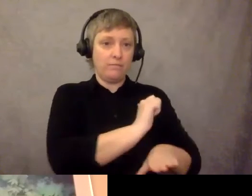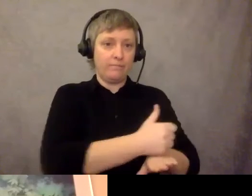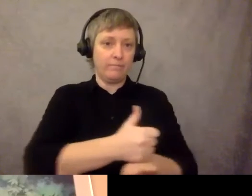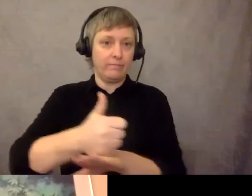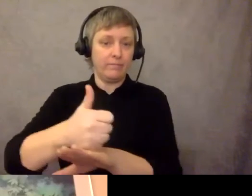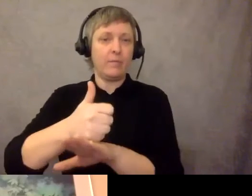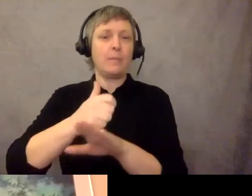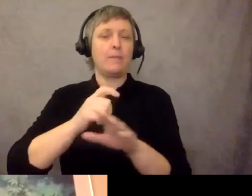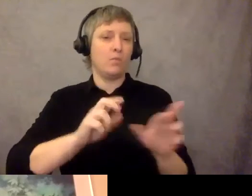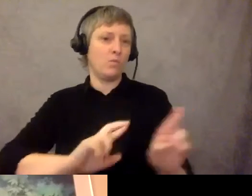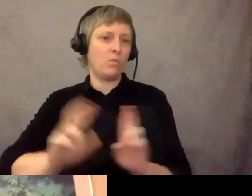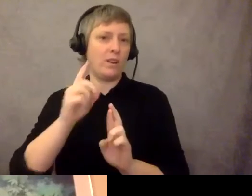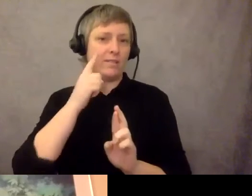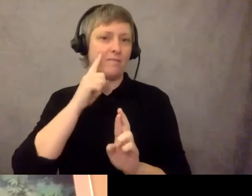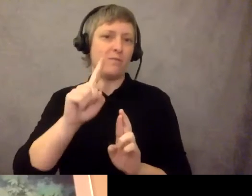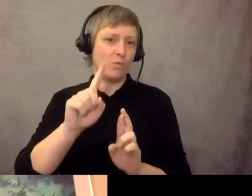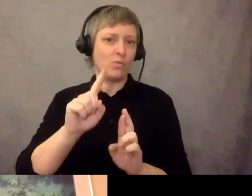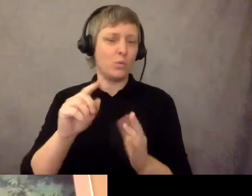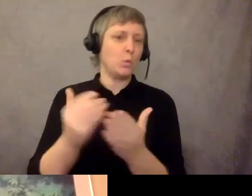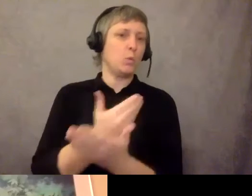seated in January 25.